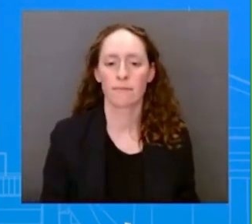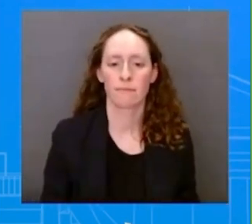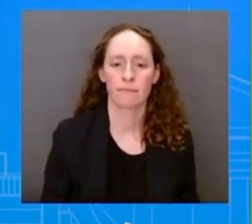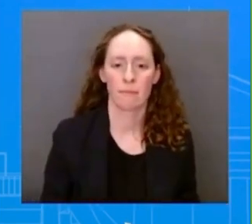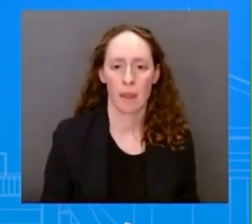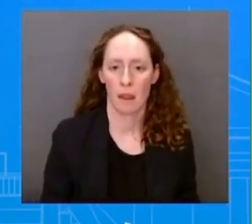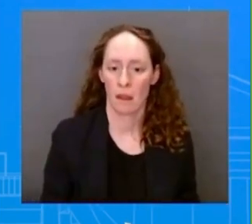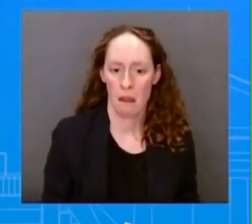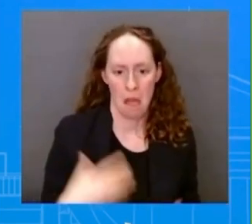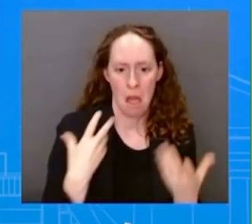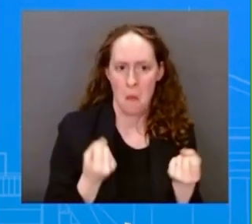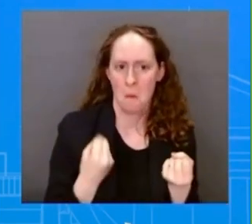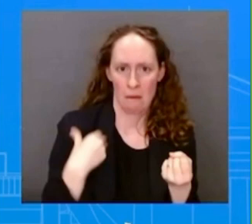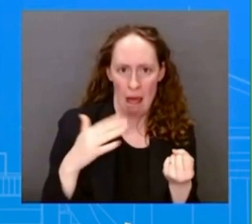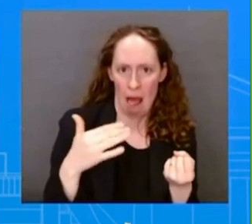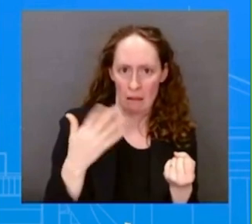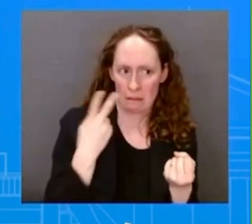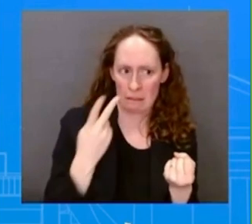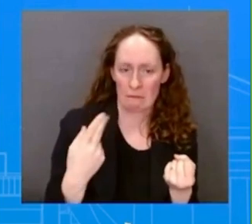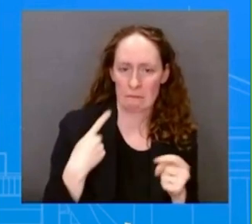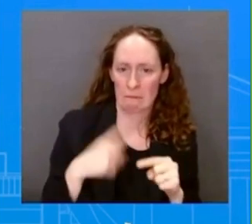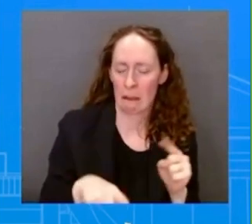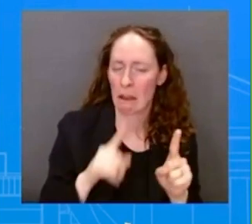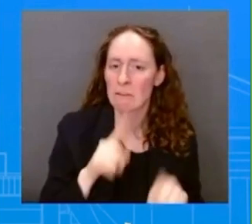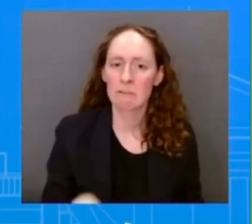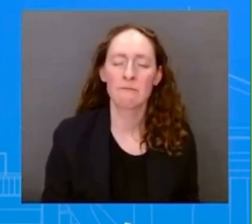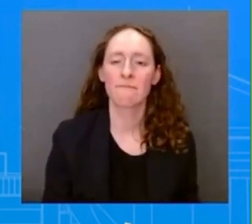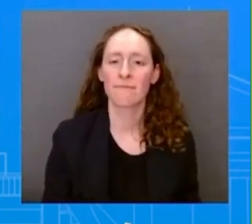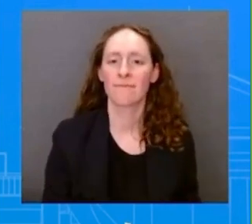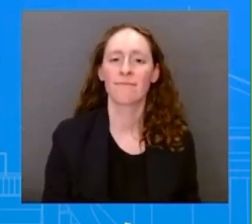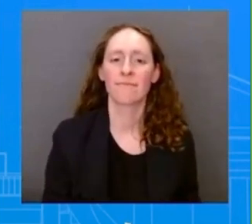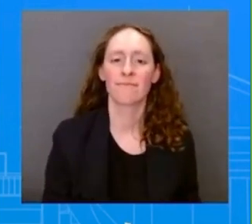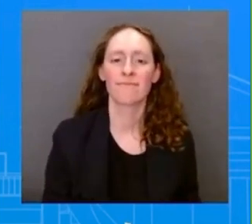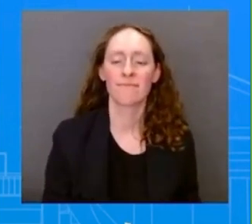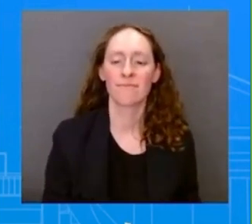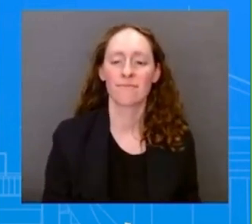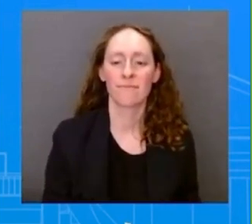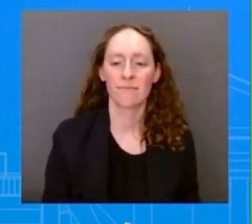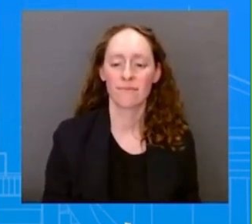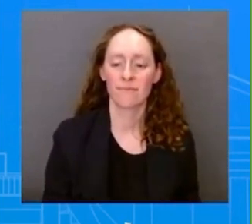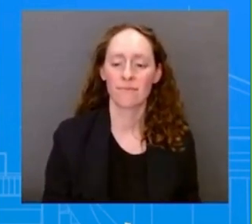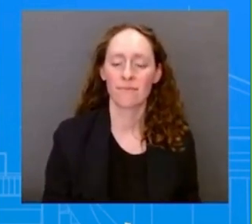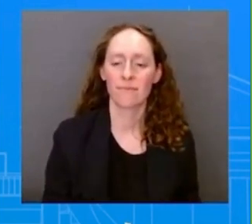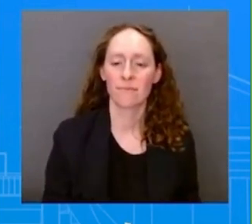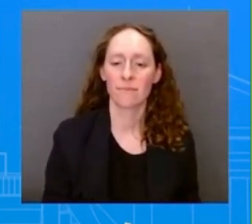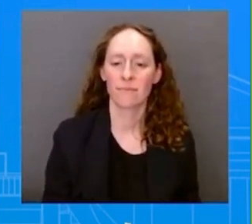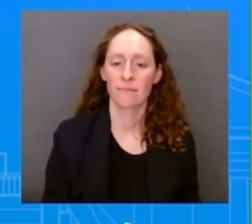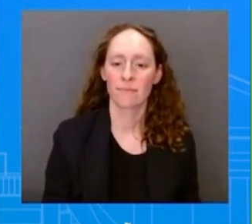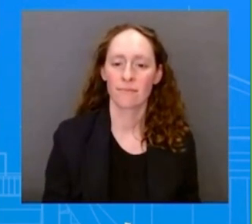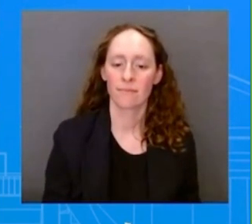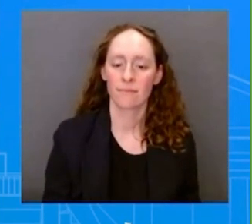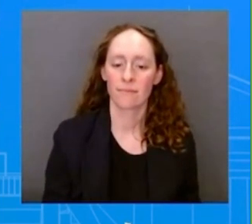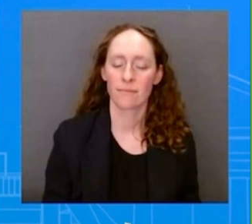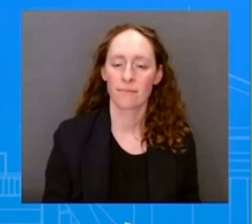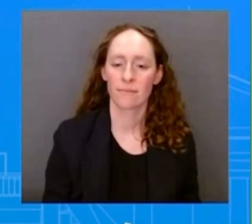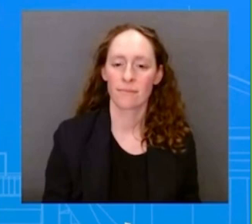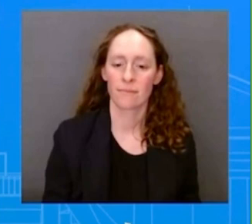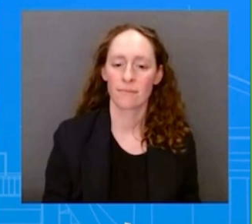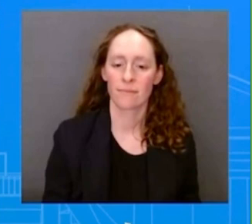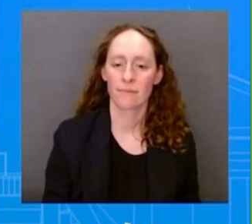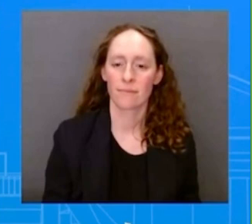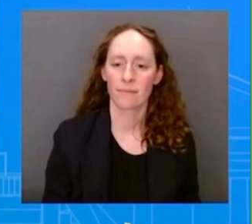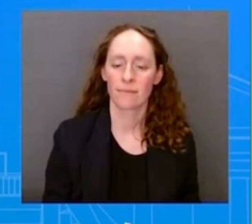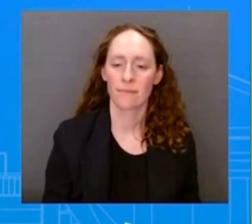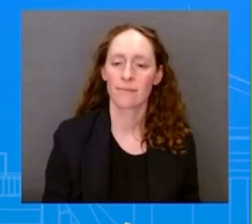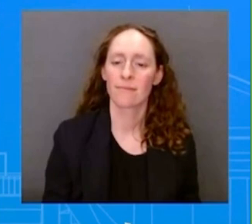My question is about Pakistan is not participating in